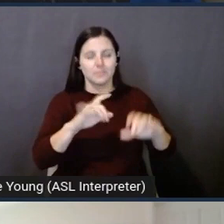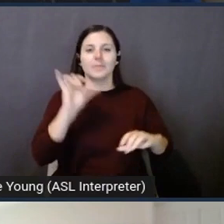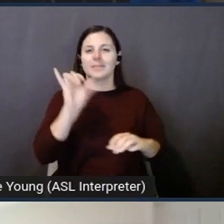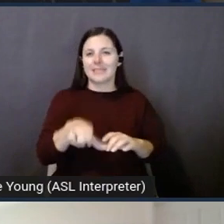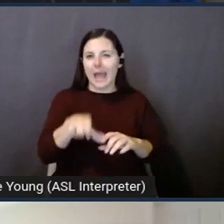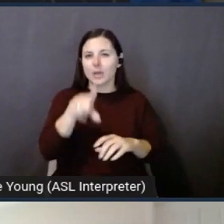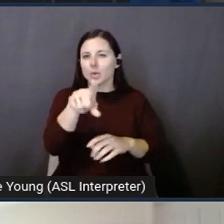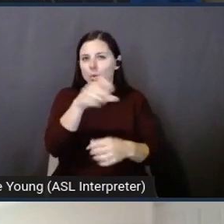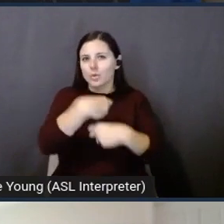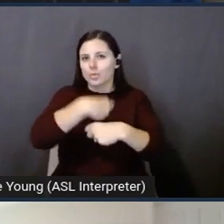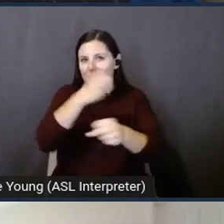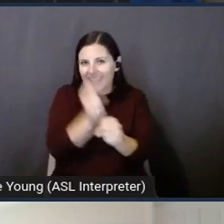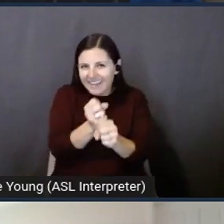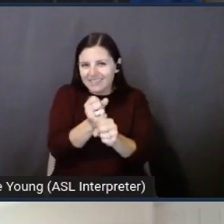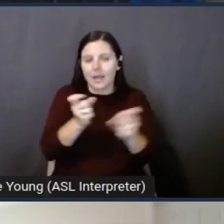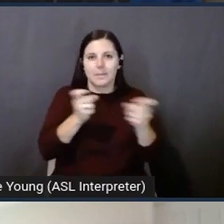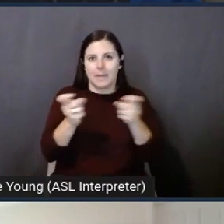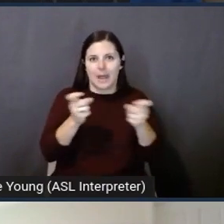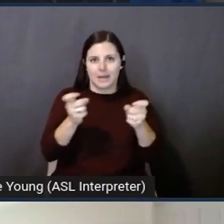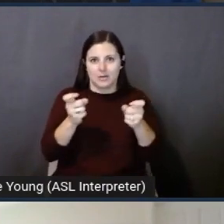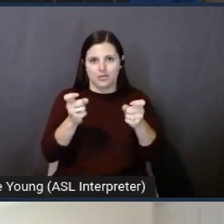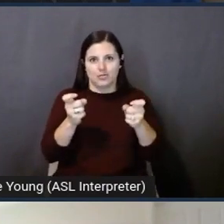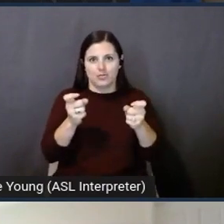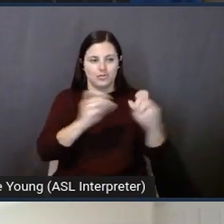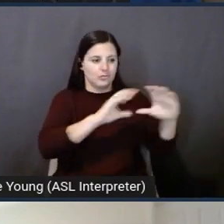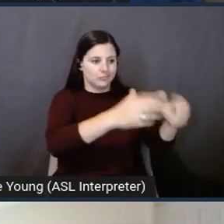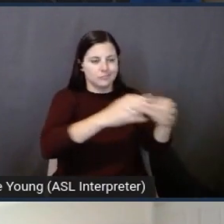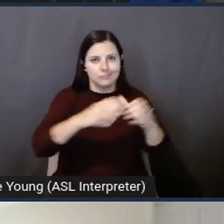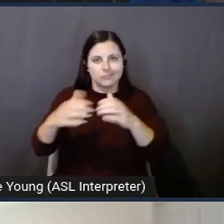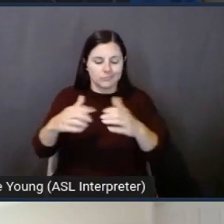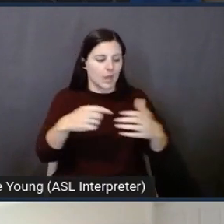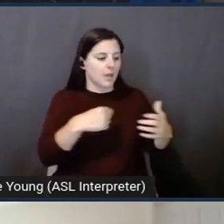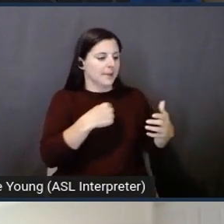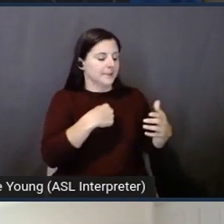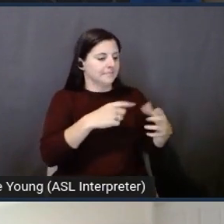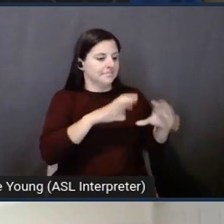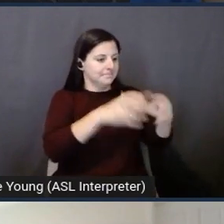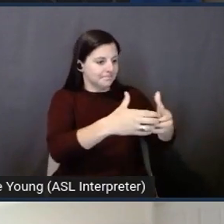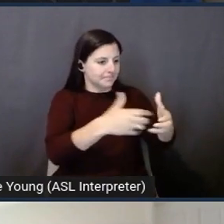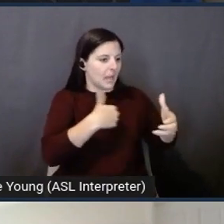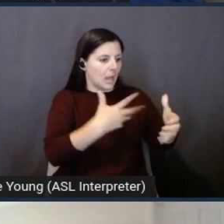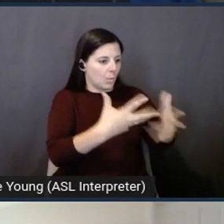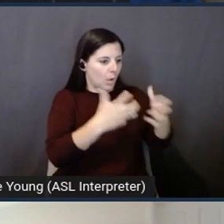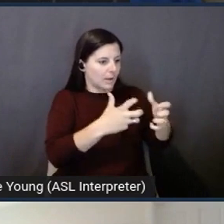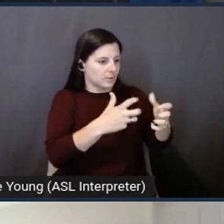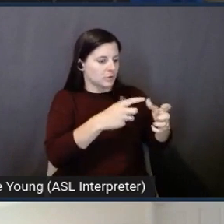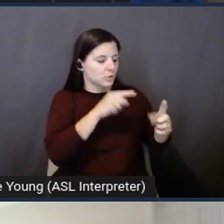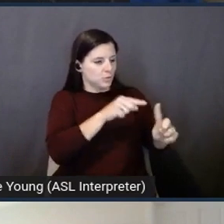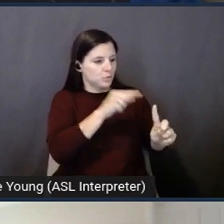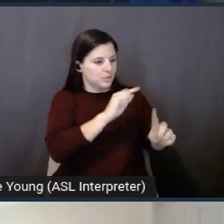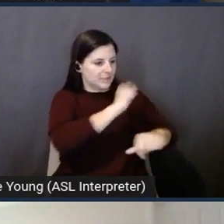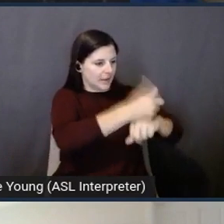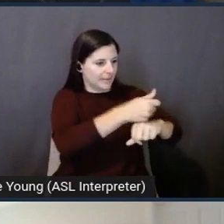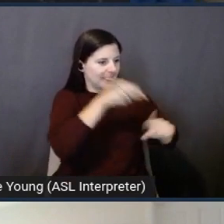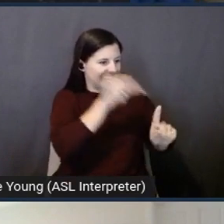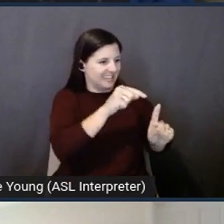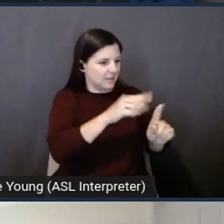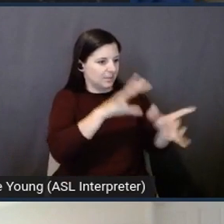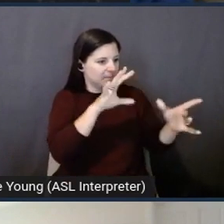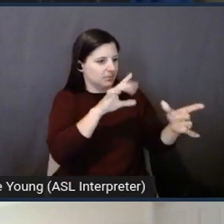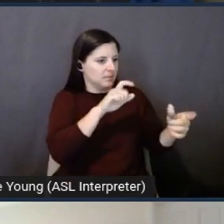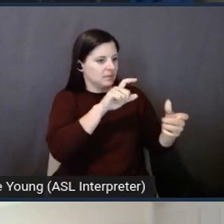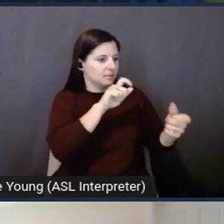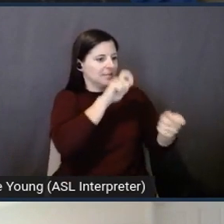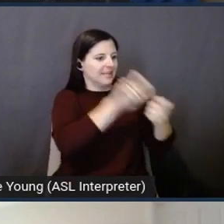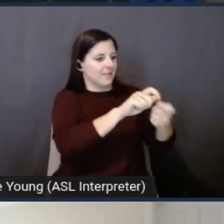manage campaigns, right? So that's where you go and you say, hey, I want to create this particular campaign for, let's say, reservations.